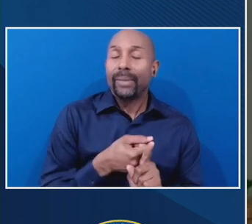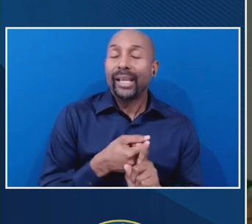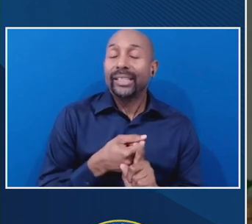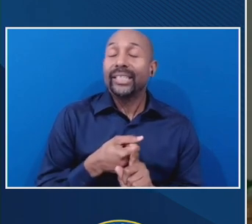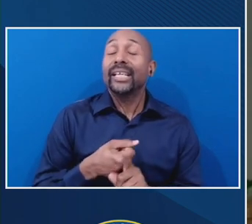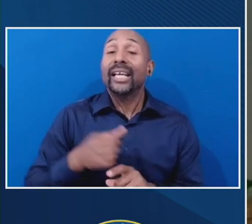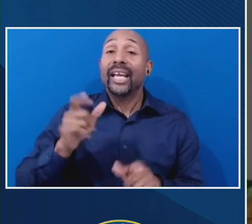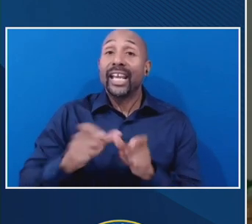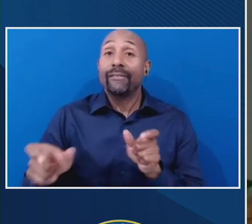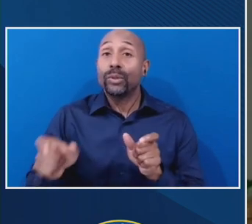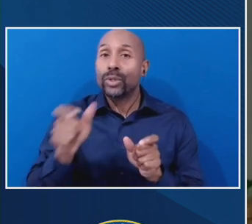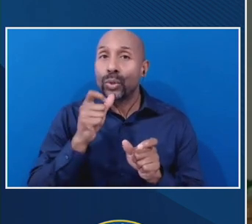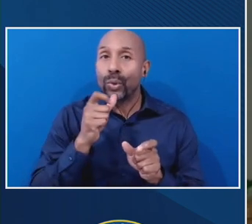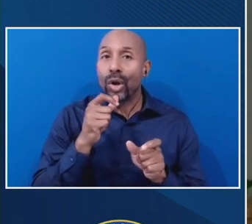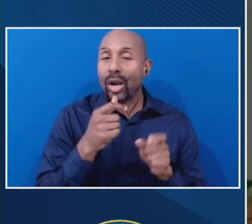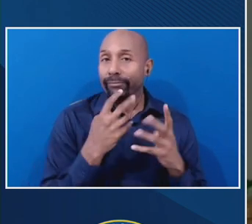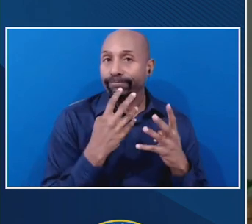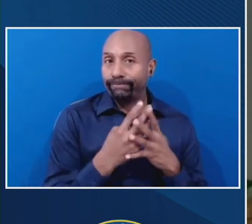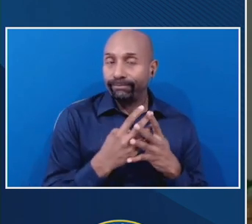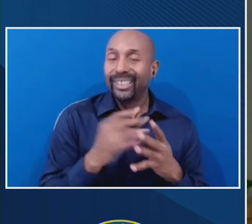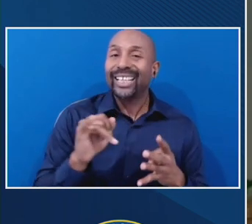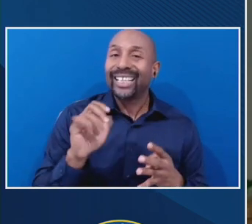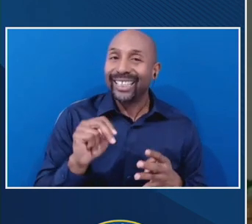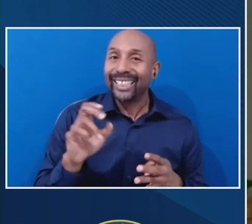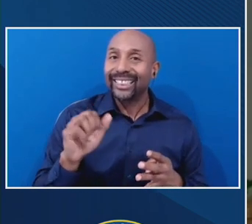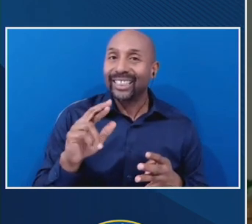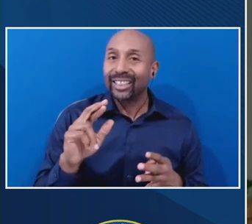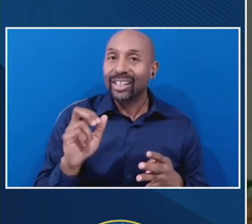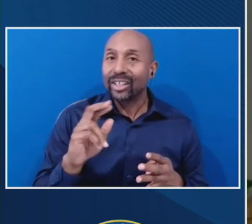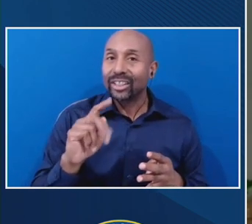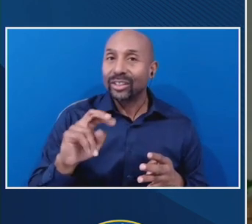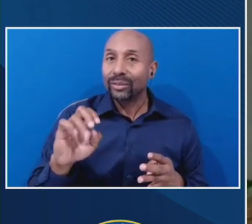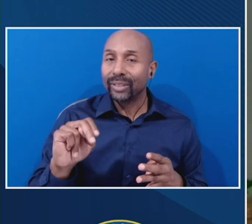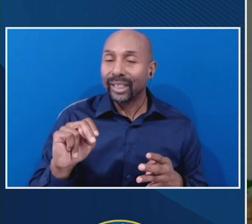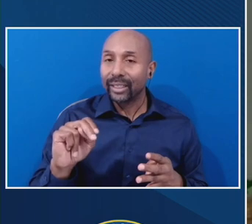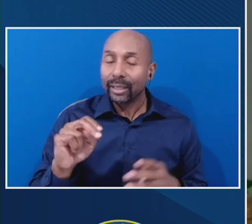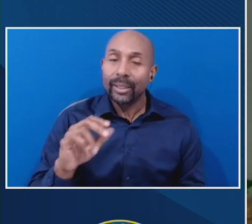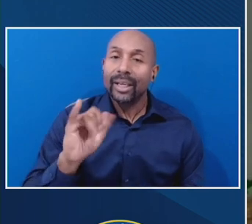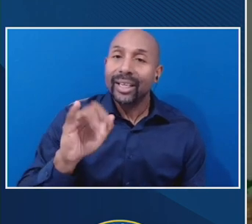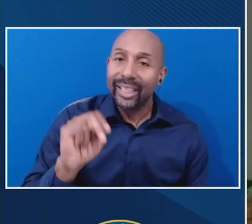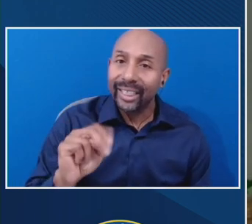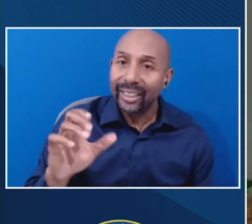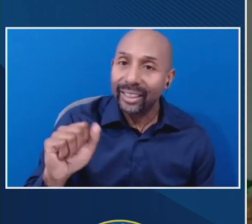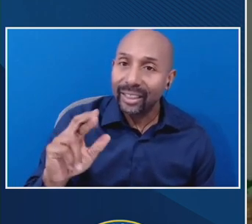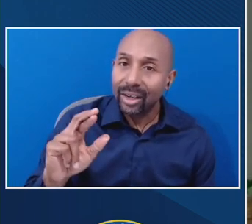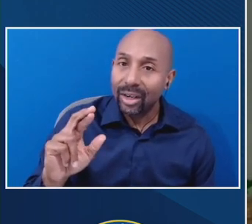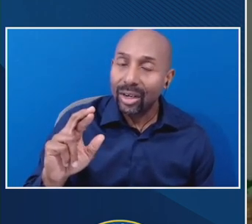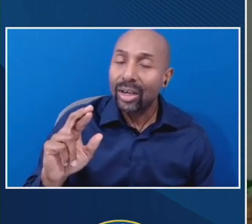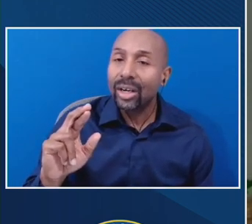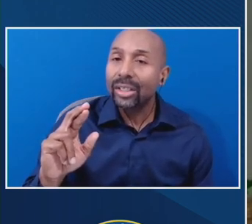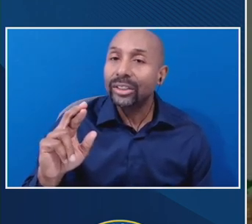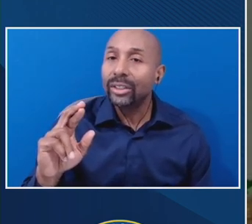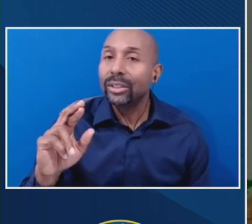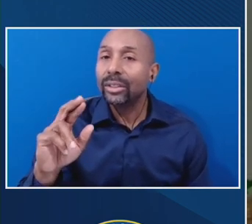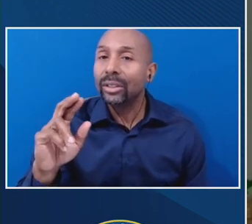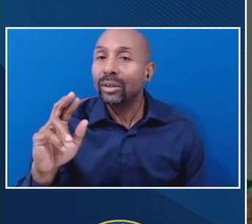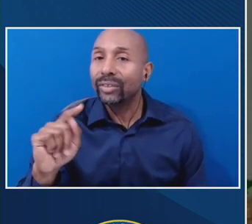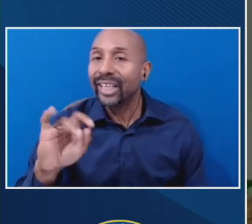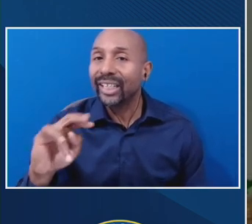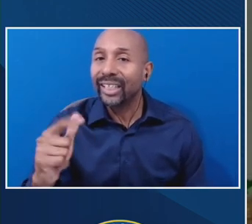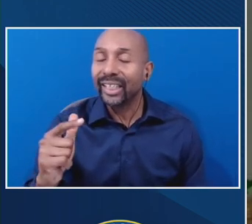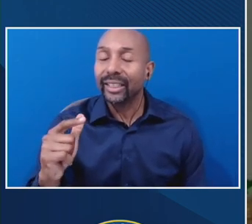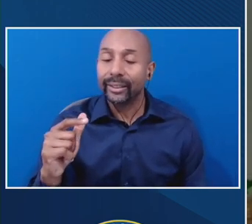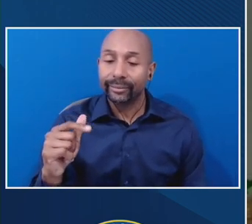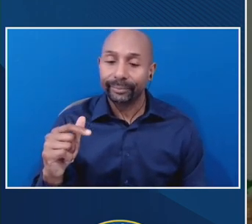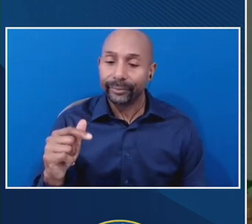somebody who's incarcerated for a balance because they were transferred or in lockdown just strikes